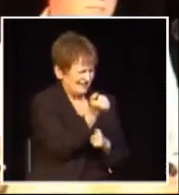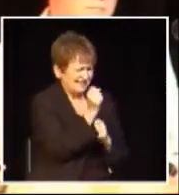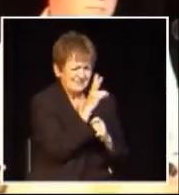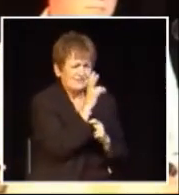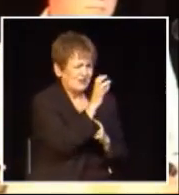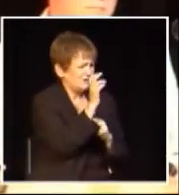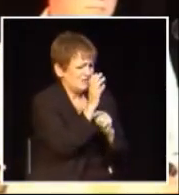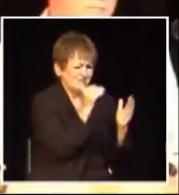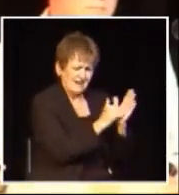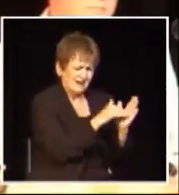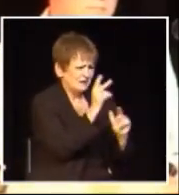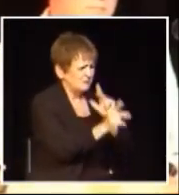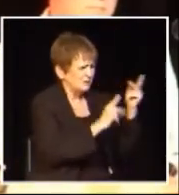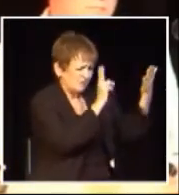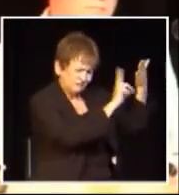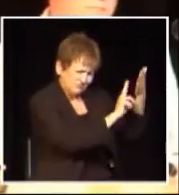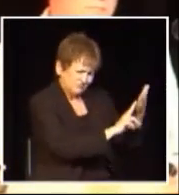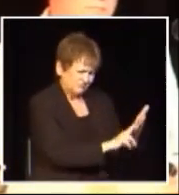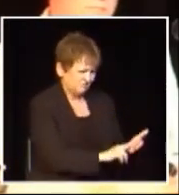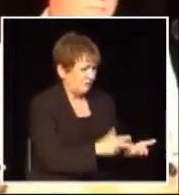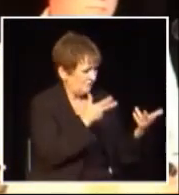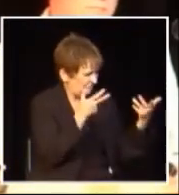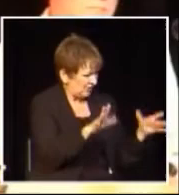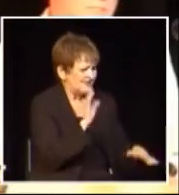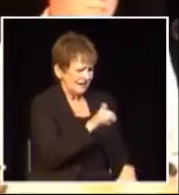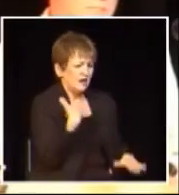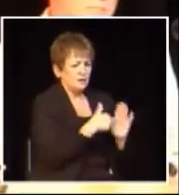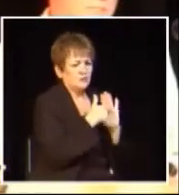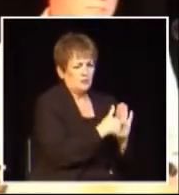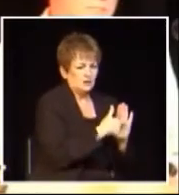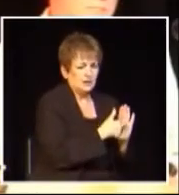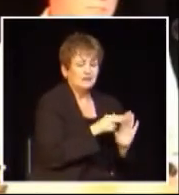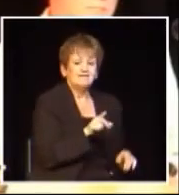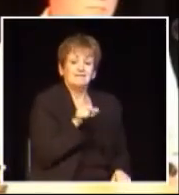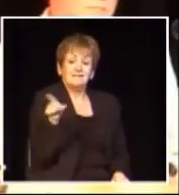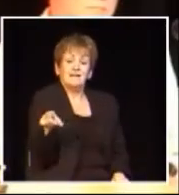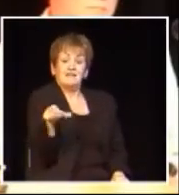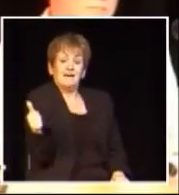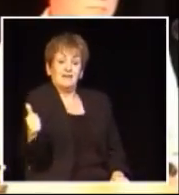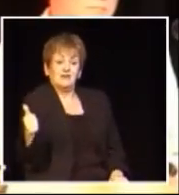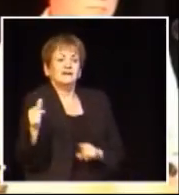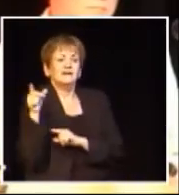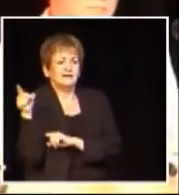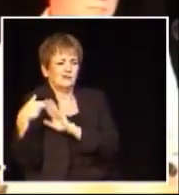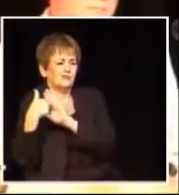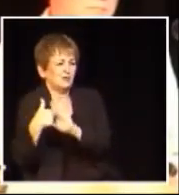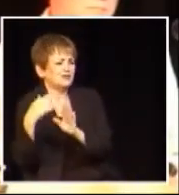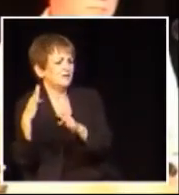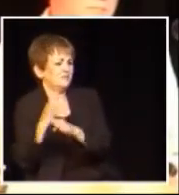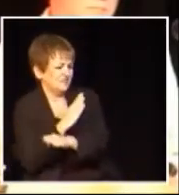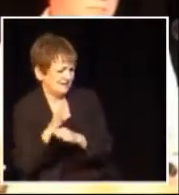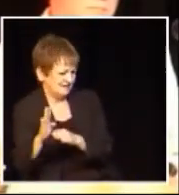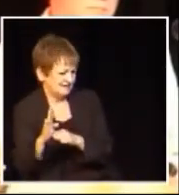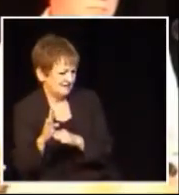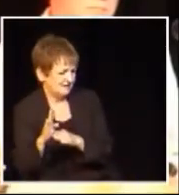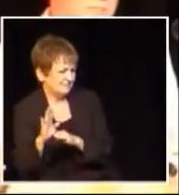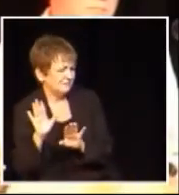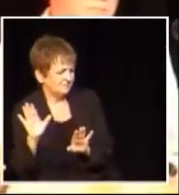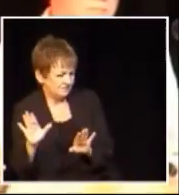sign and the other group representing largely totally perhaps the business community